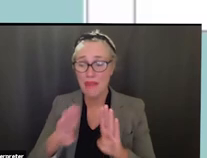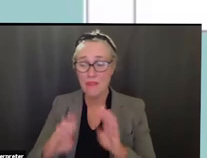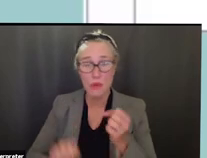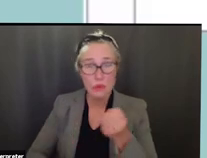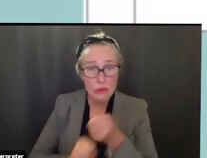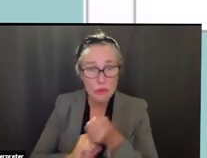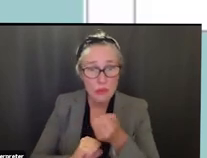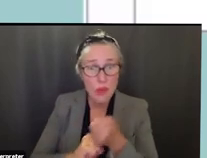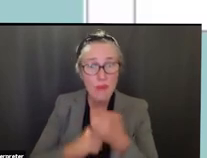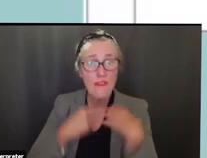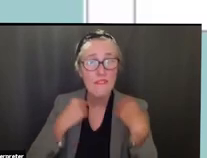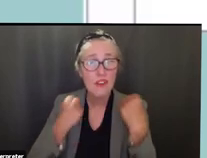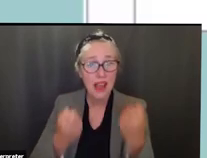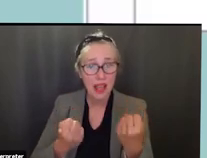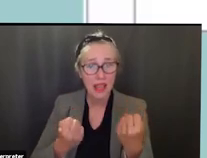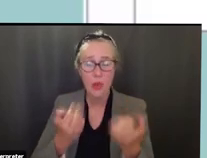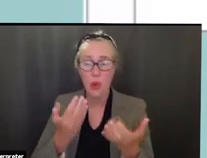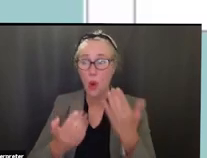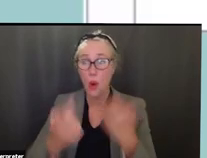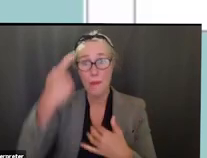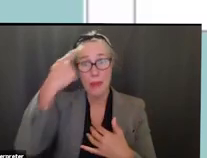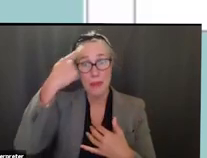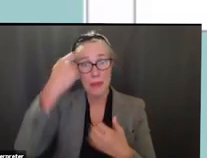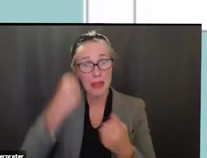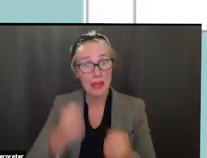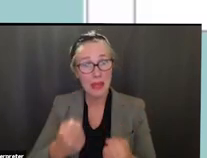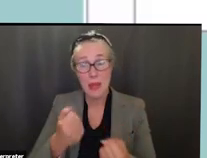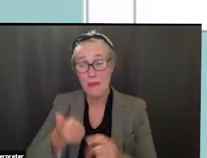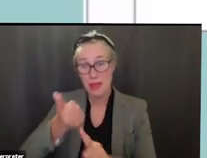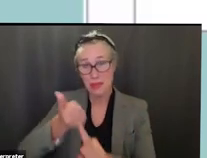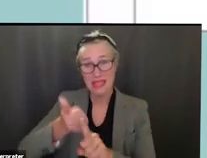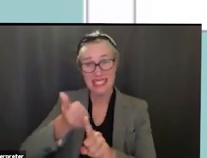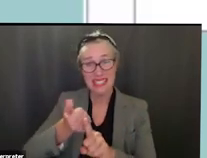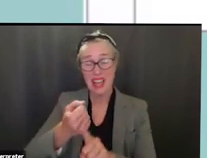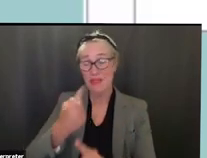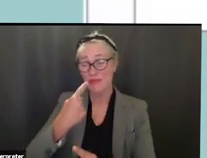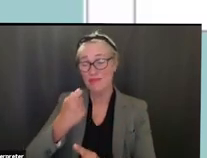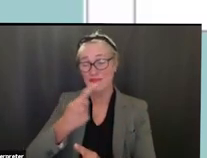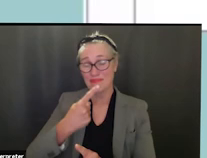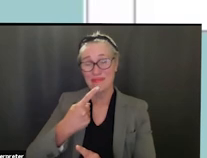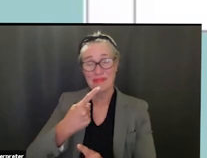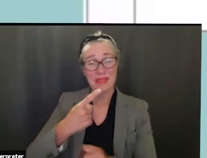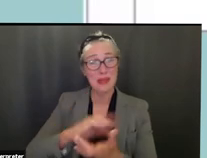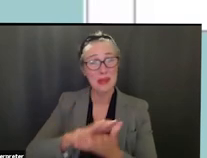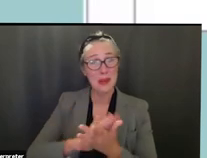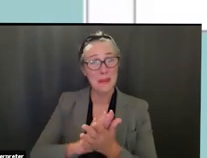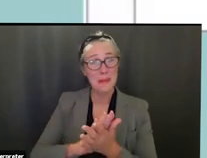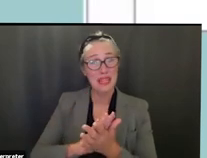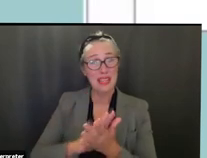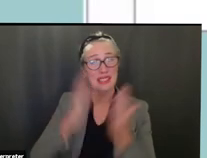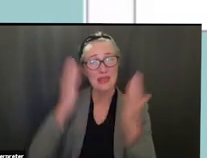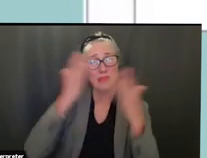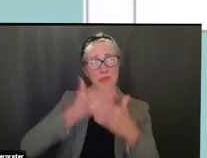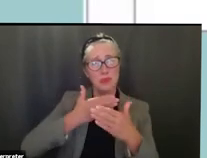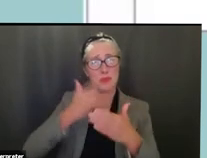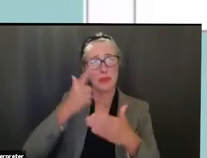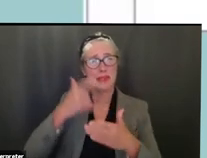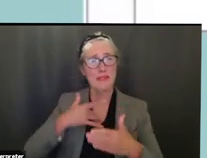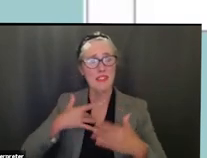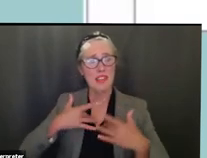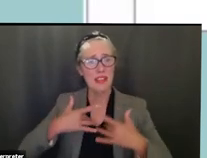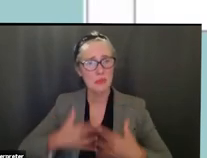or is this a mental health thing are they self-medicating because um because they have anxiety or depression